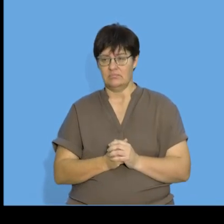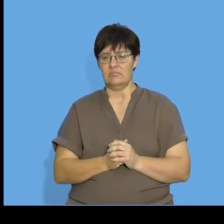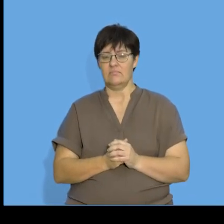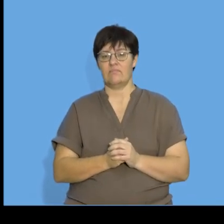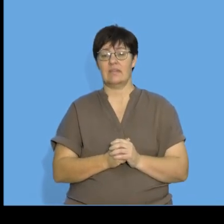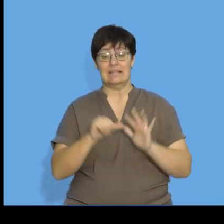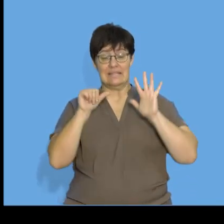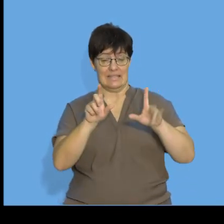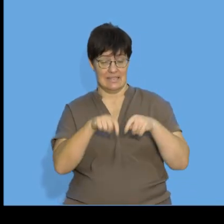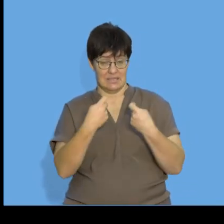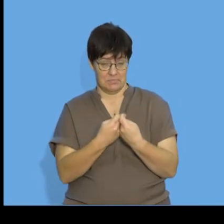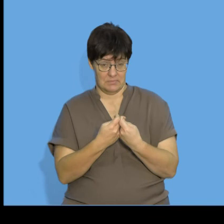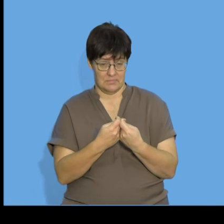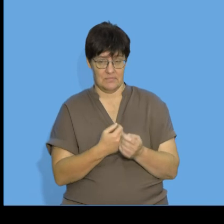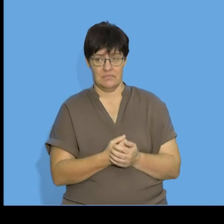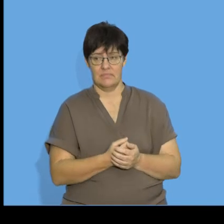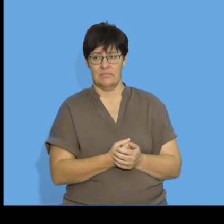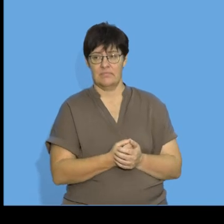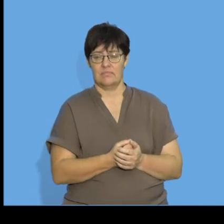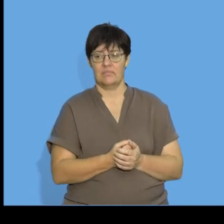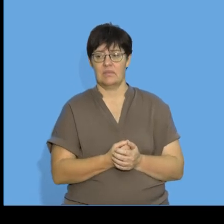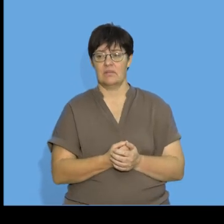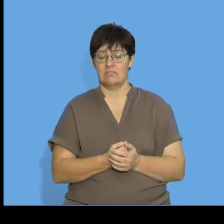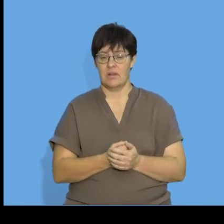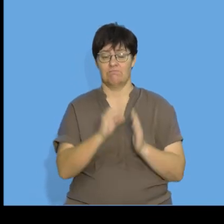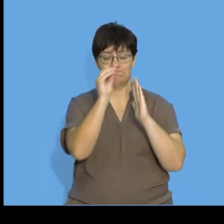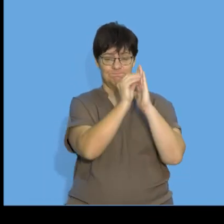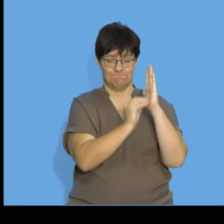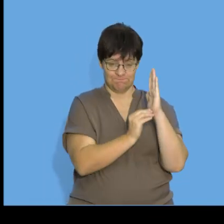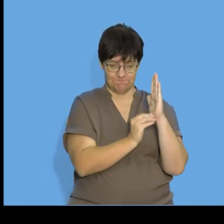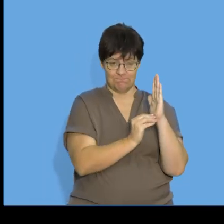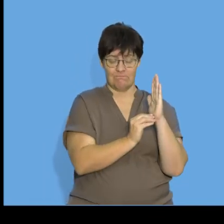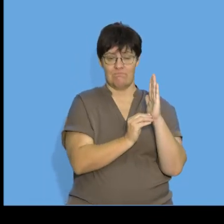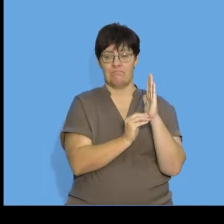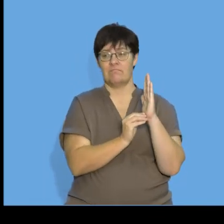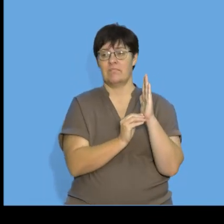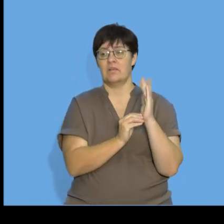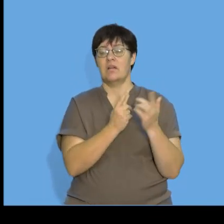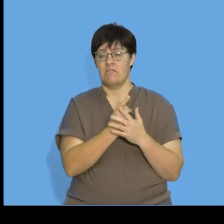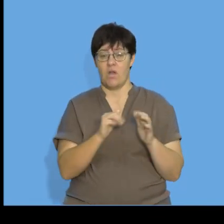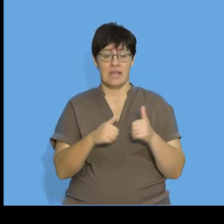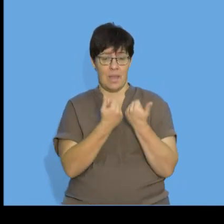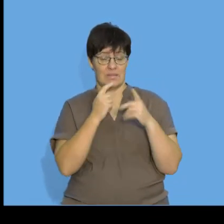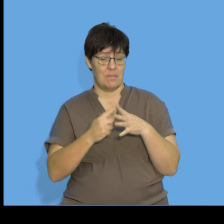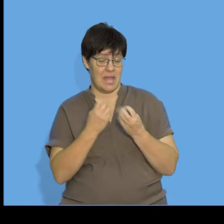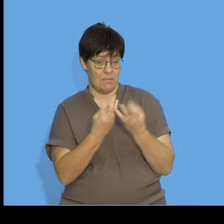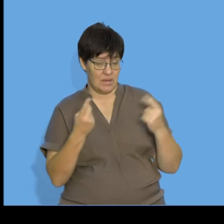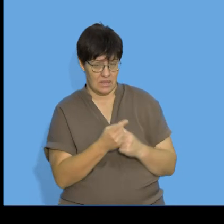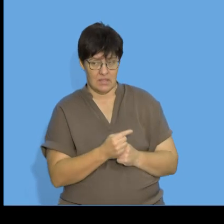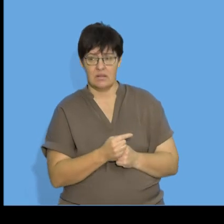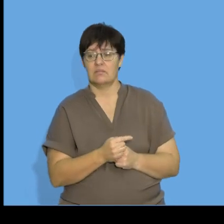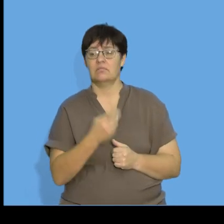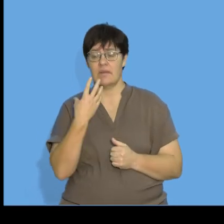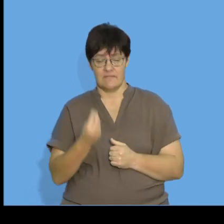then if there were six teams playing if you were to write down all the possible combinations of games being